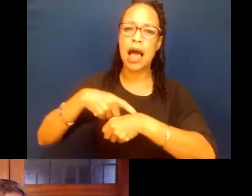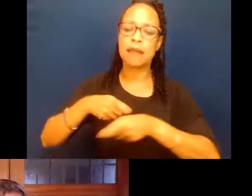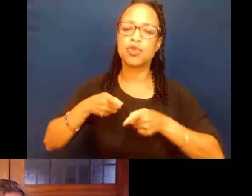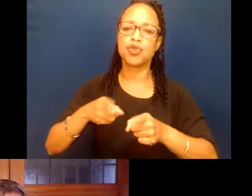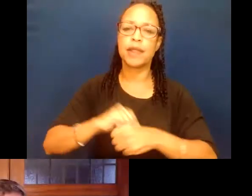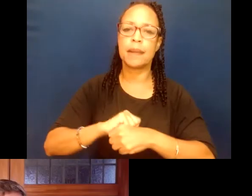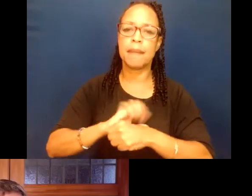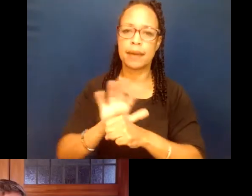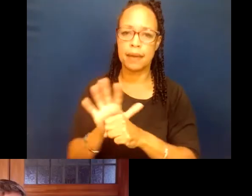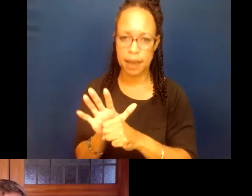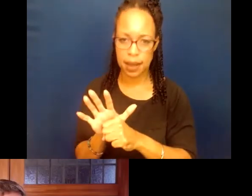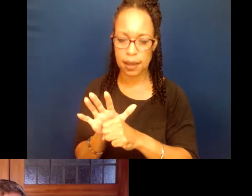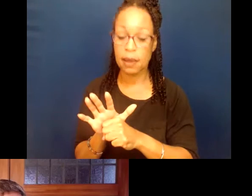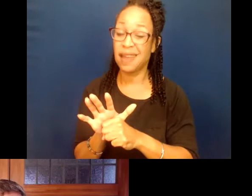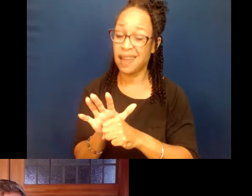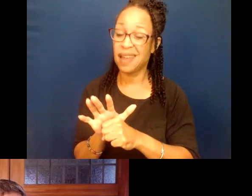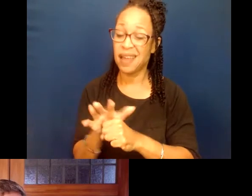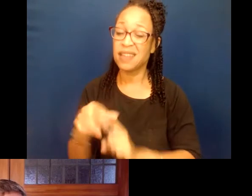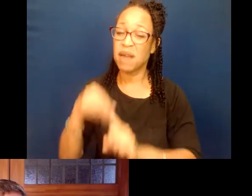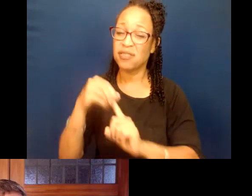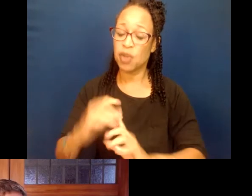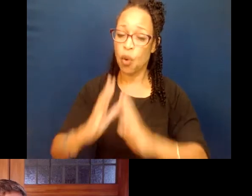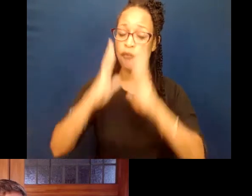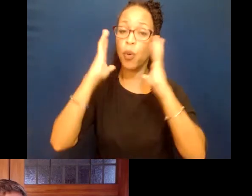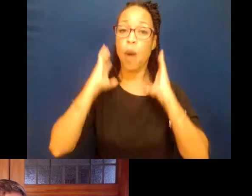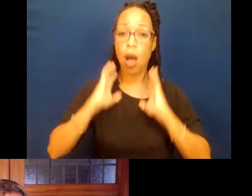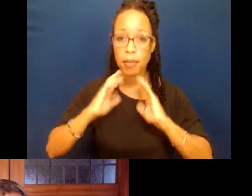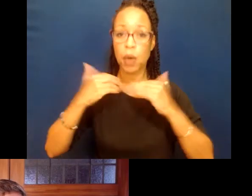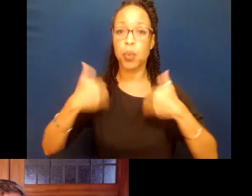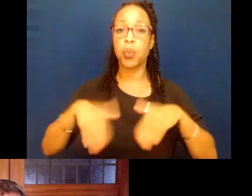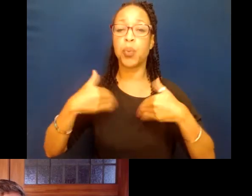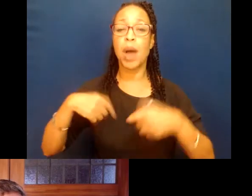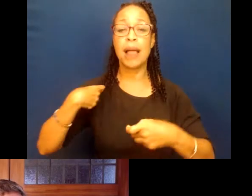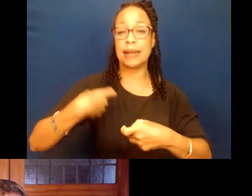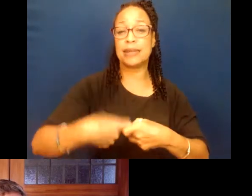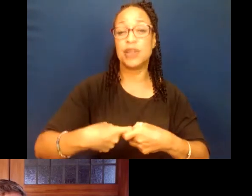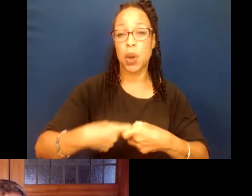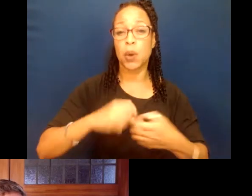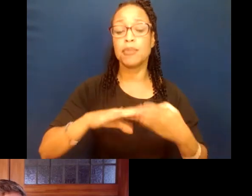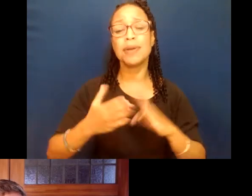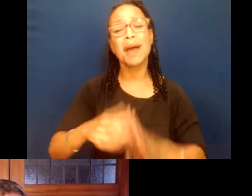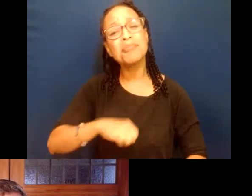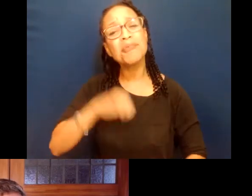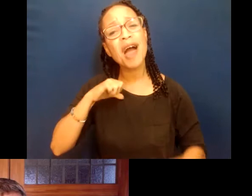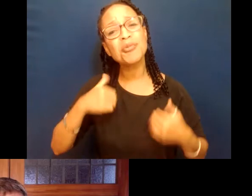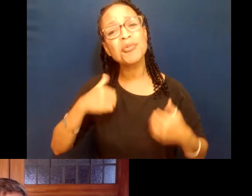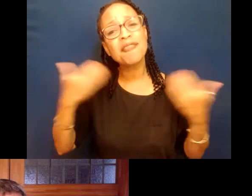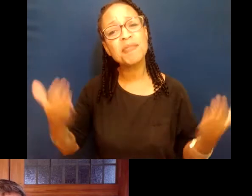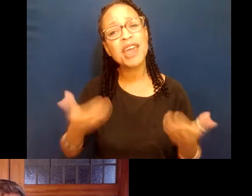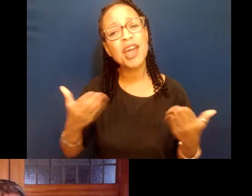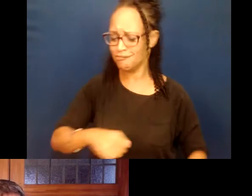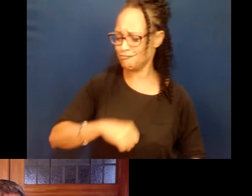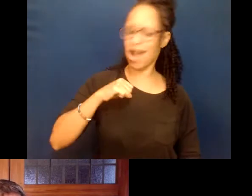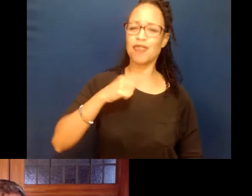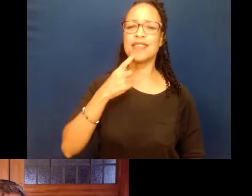in such an overwhelming Latino community. And so I'm very proud to have him here. I'm proud to call him my friend,